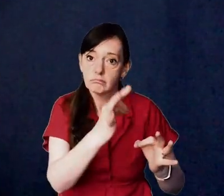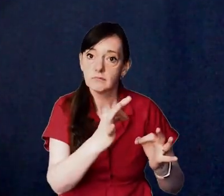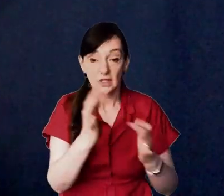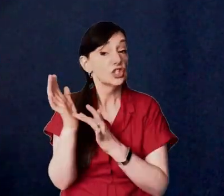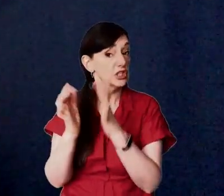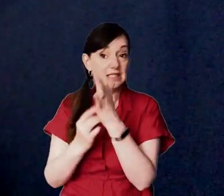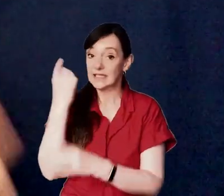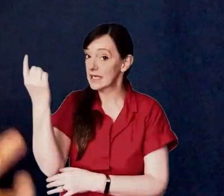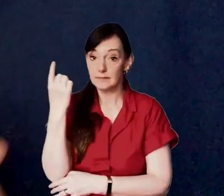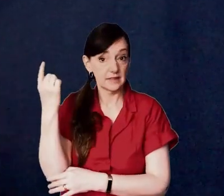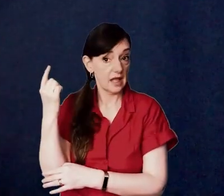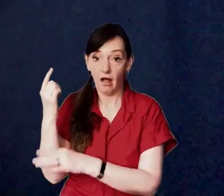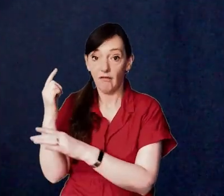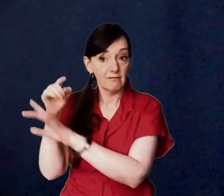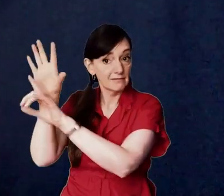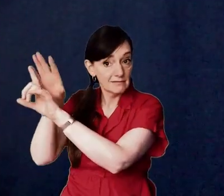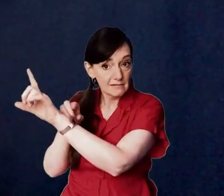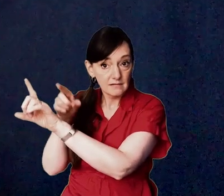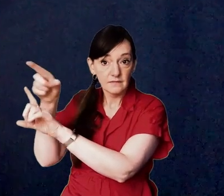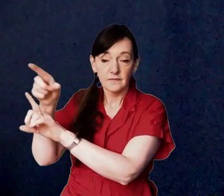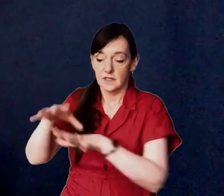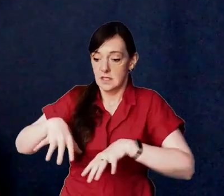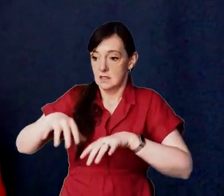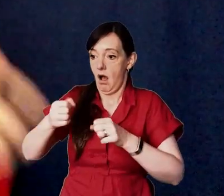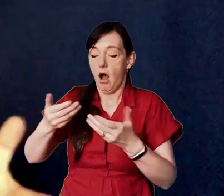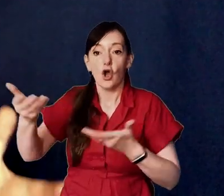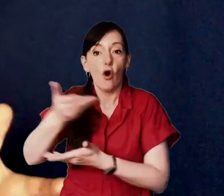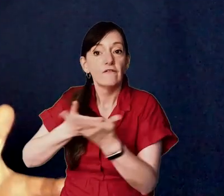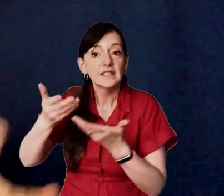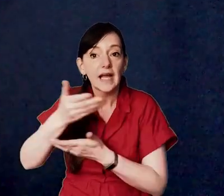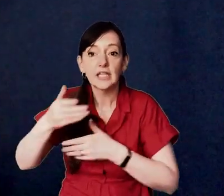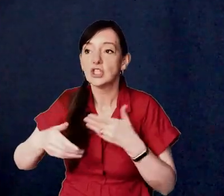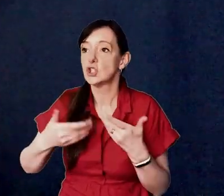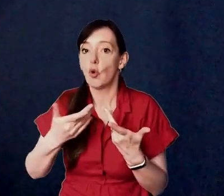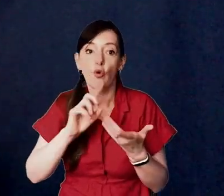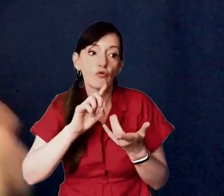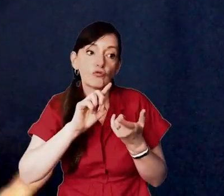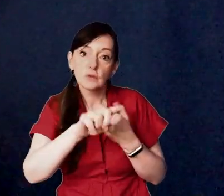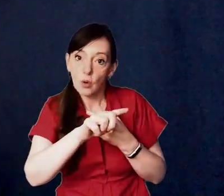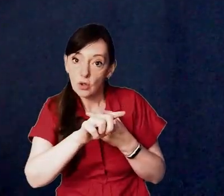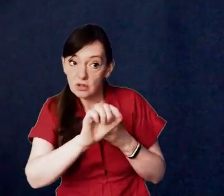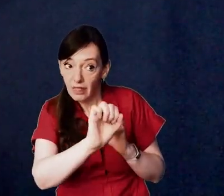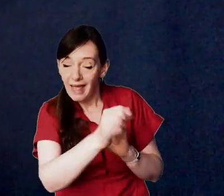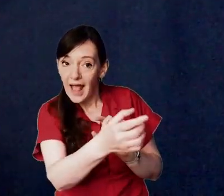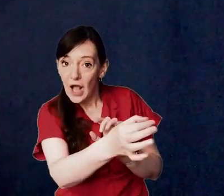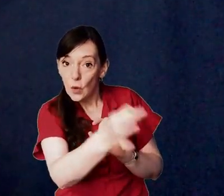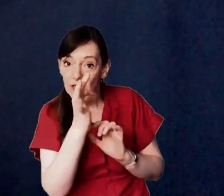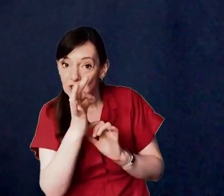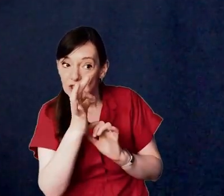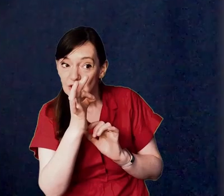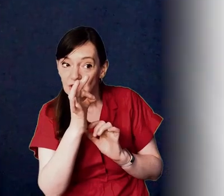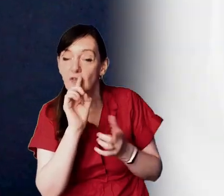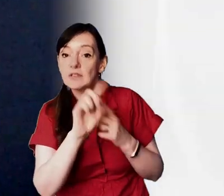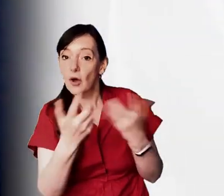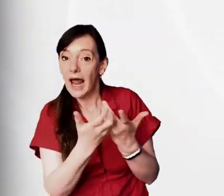60 years and jesus used questions all of the time he used them to start conversations or sometimes he would use them to respond to other people's